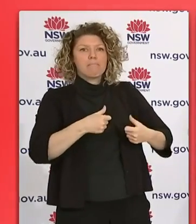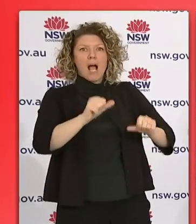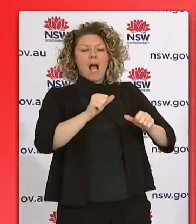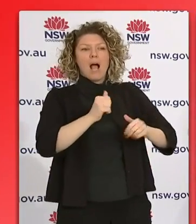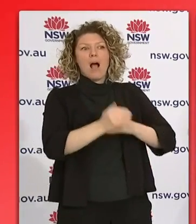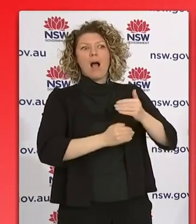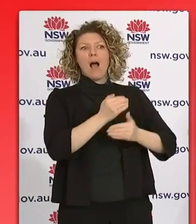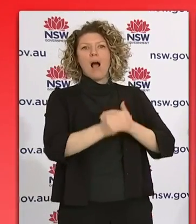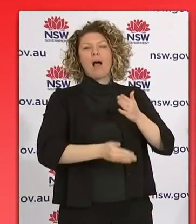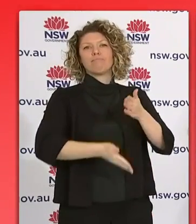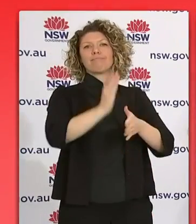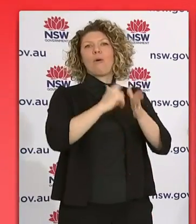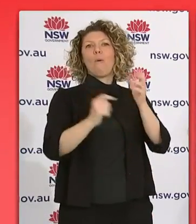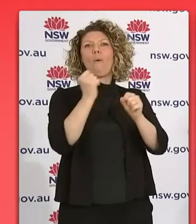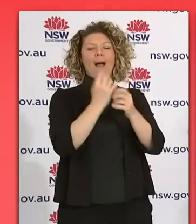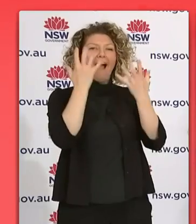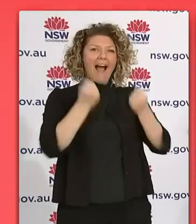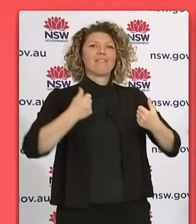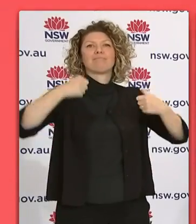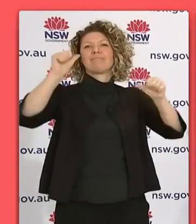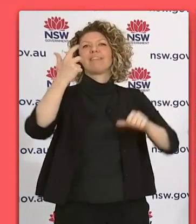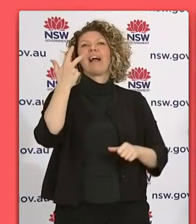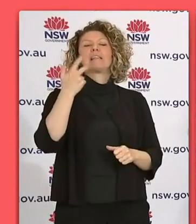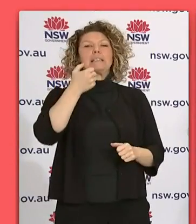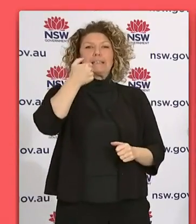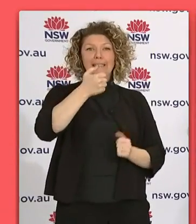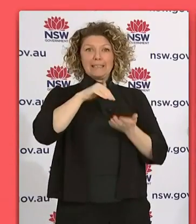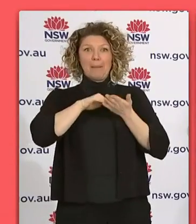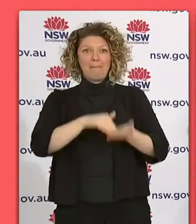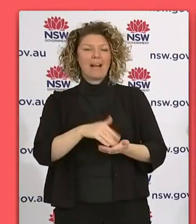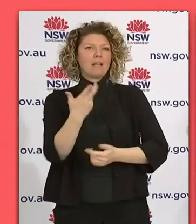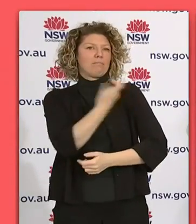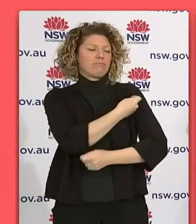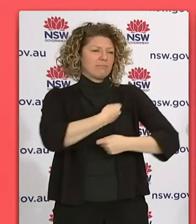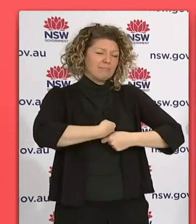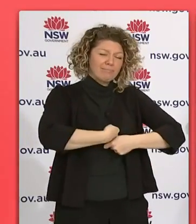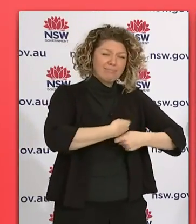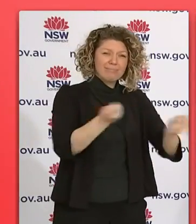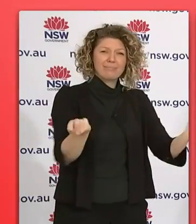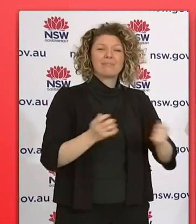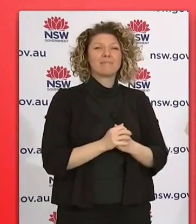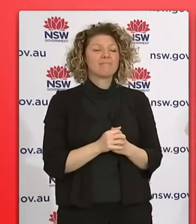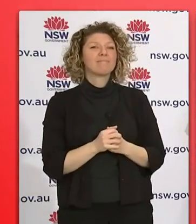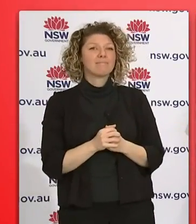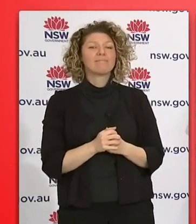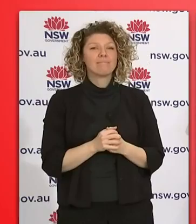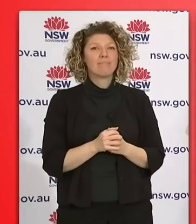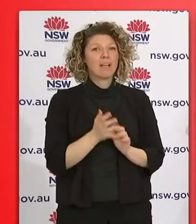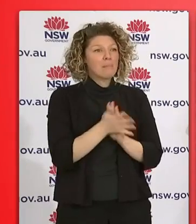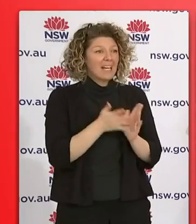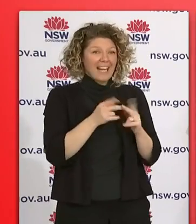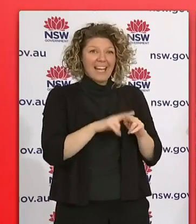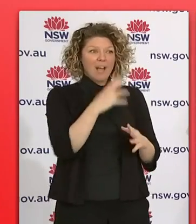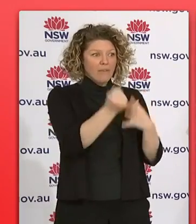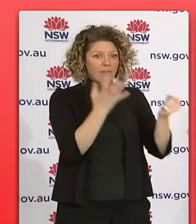sprint towards 6 million by the end of August. And we're looking forward to hitting those milestones, because we know the more of us, the higher